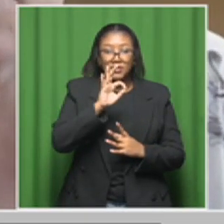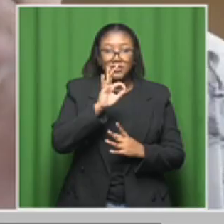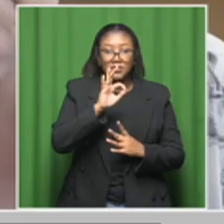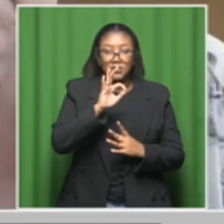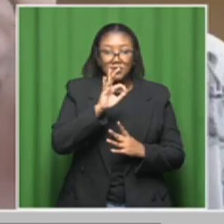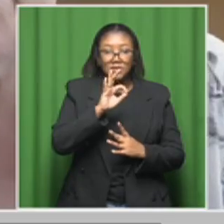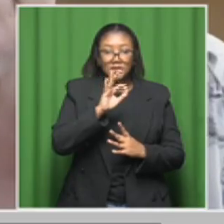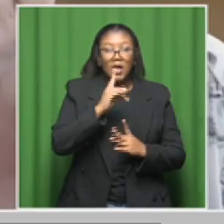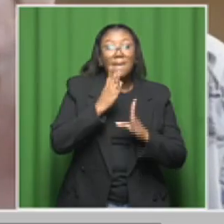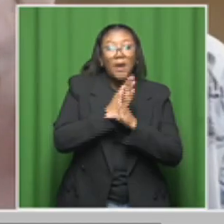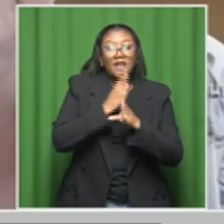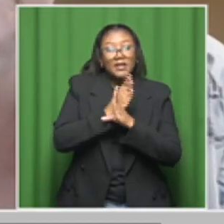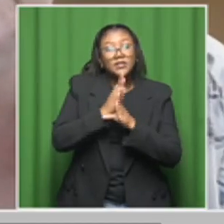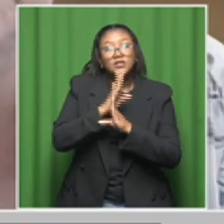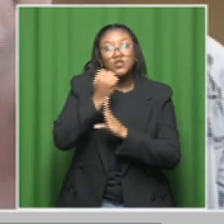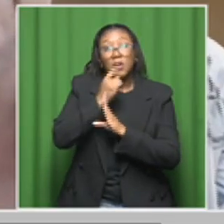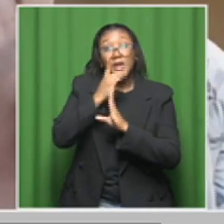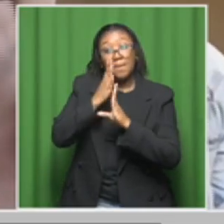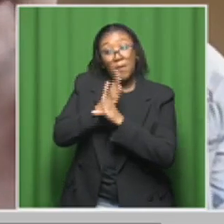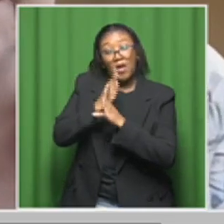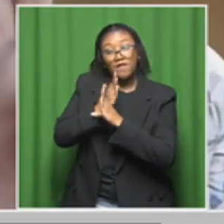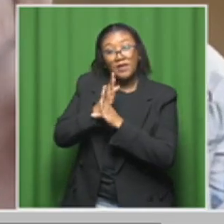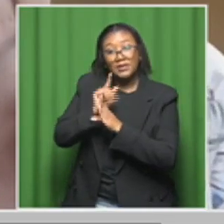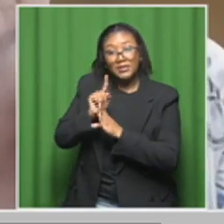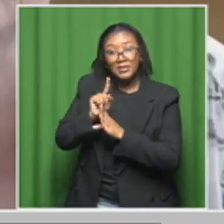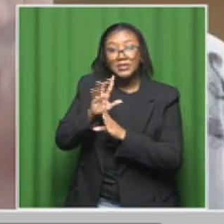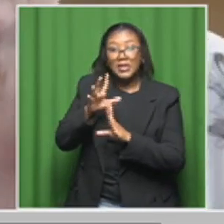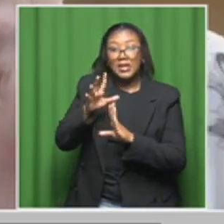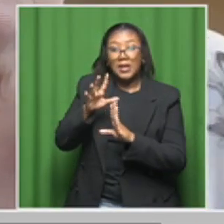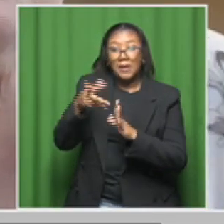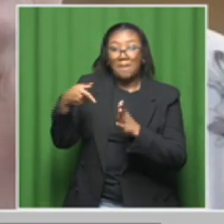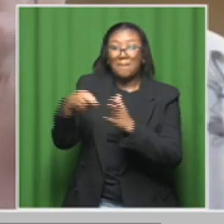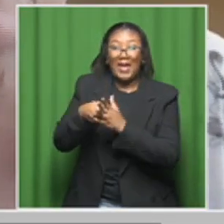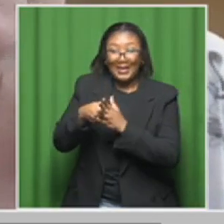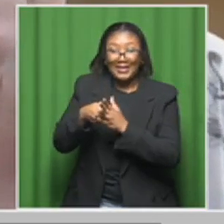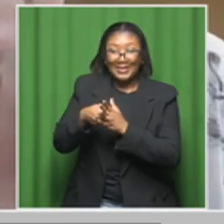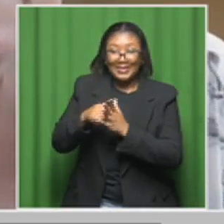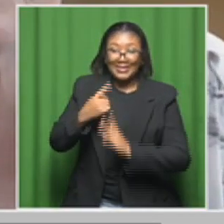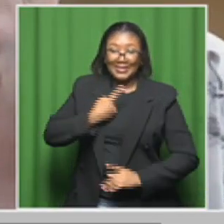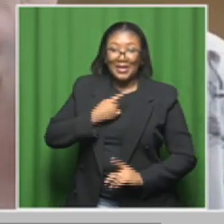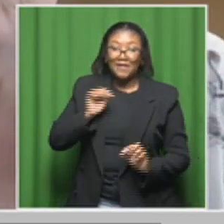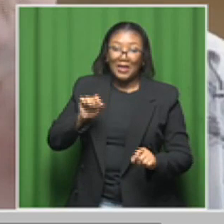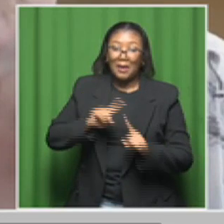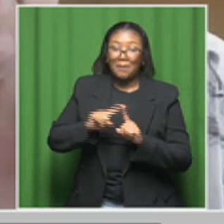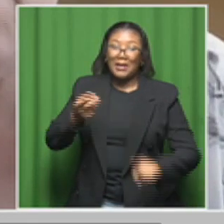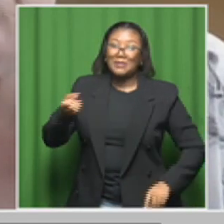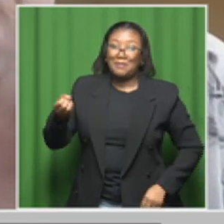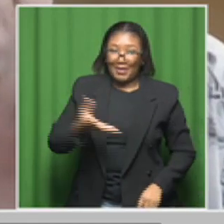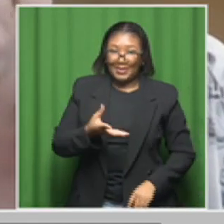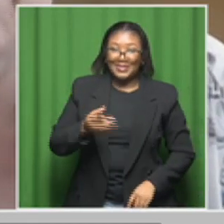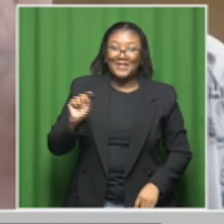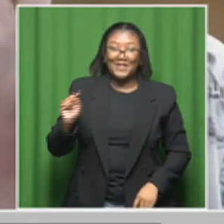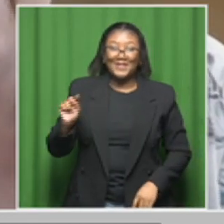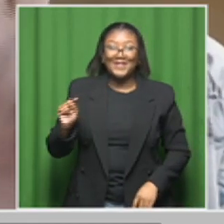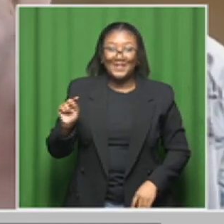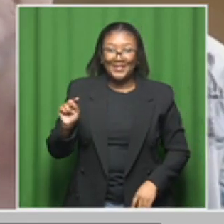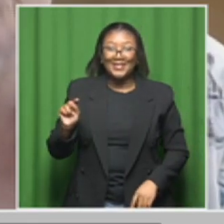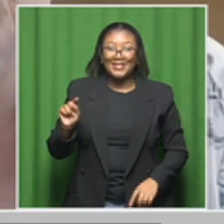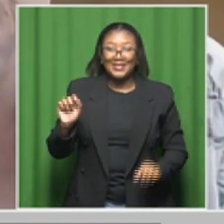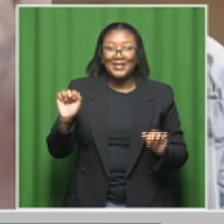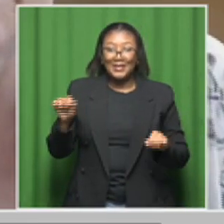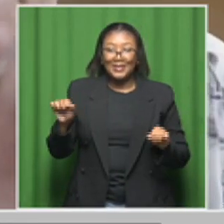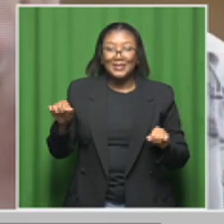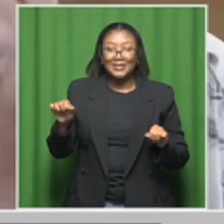purchased and is expensive. As I've indicated, we do now have allowance